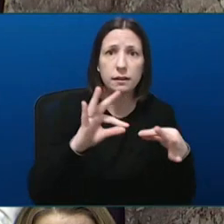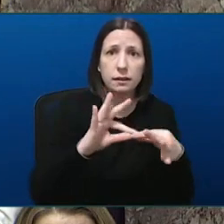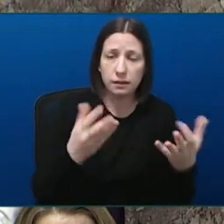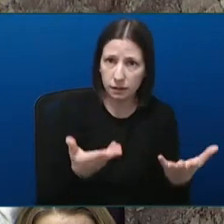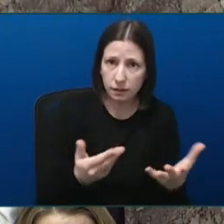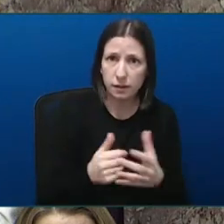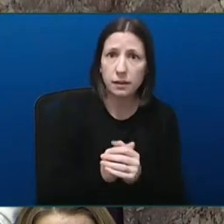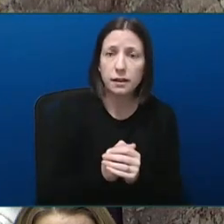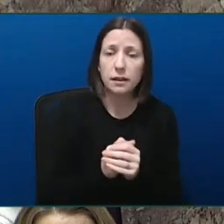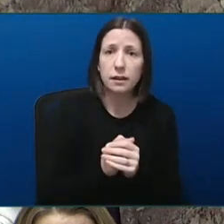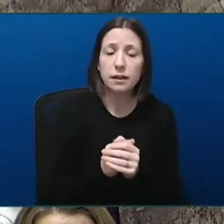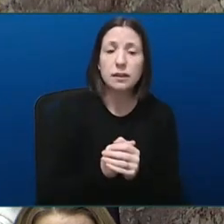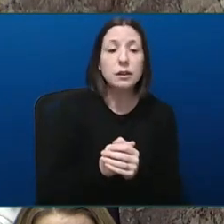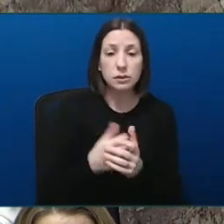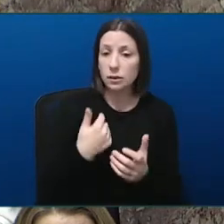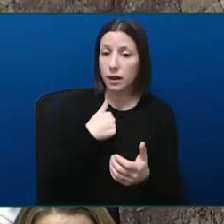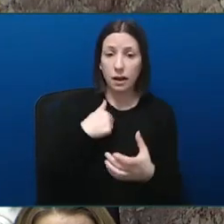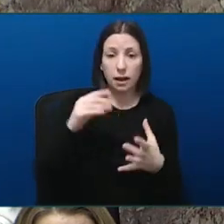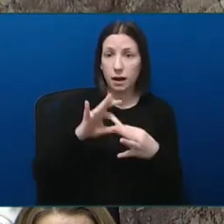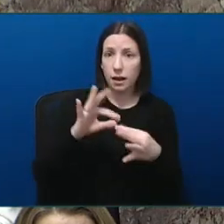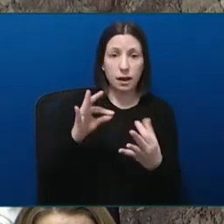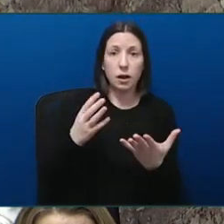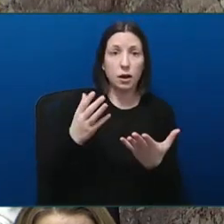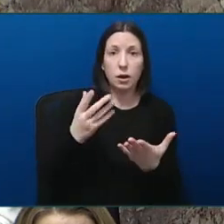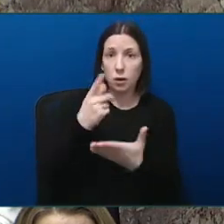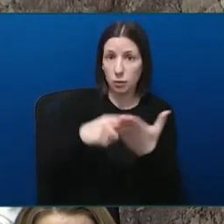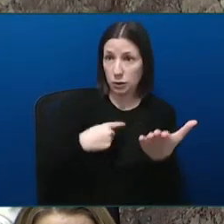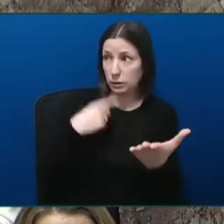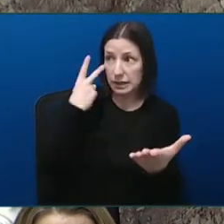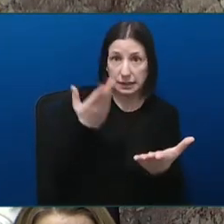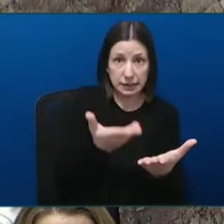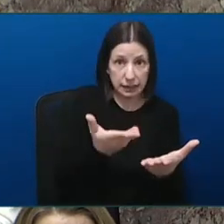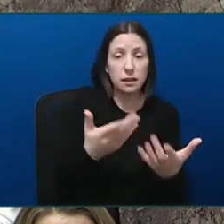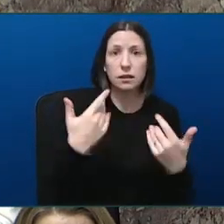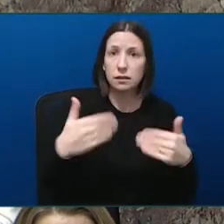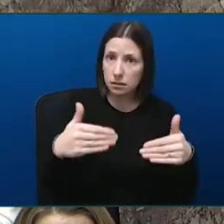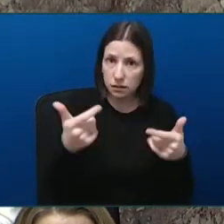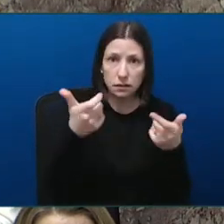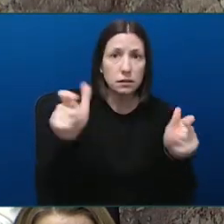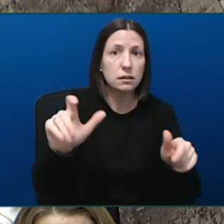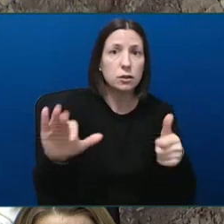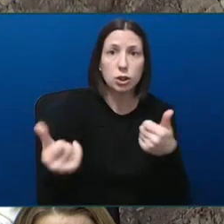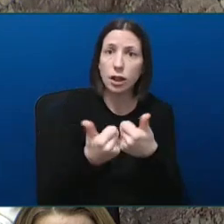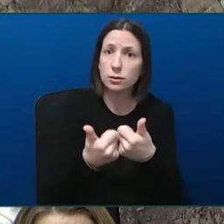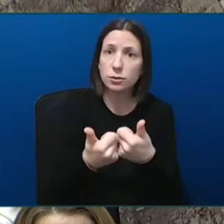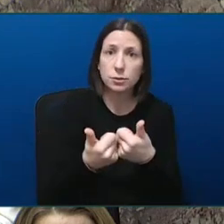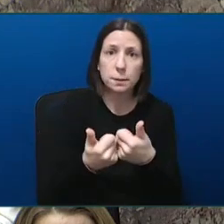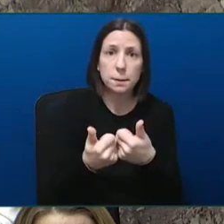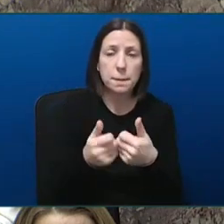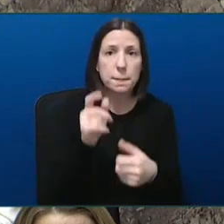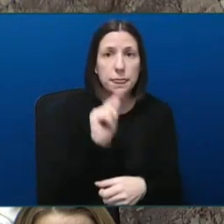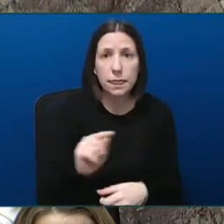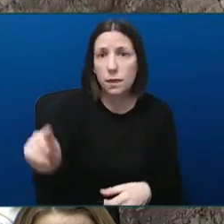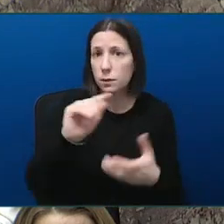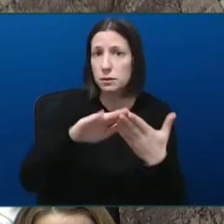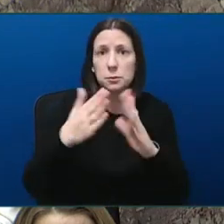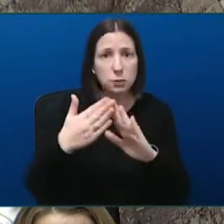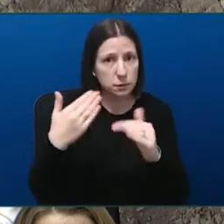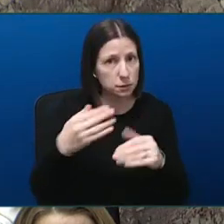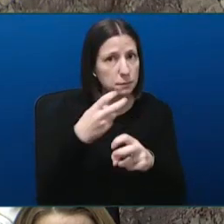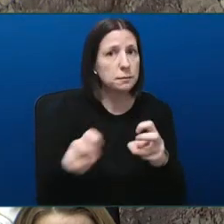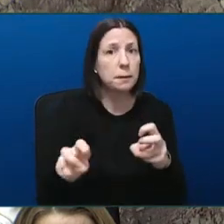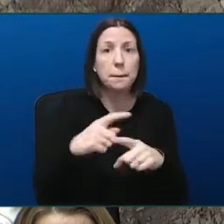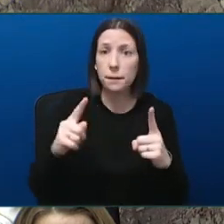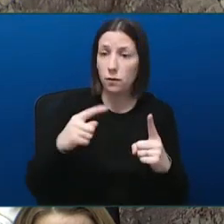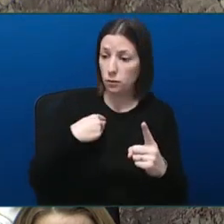I can say is, what you see is a very significant challenge in those communities and specific action to